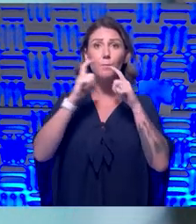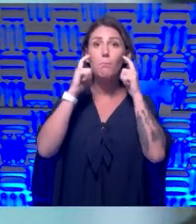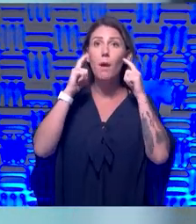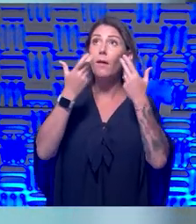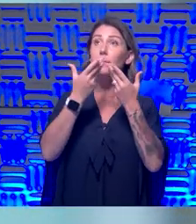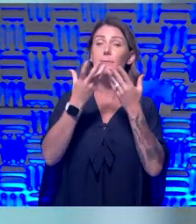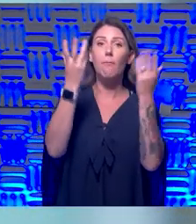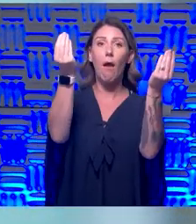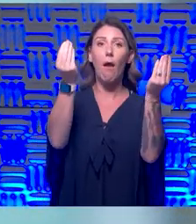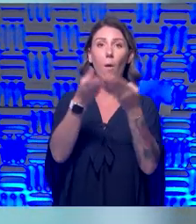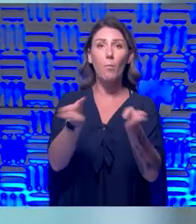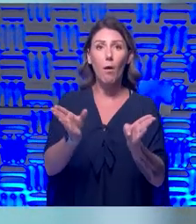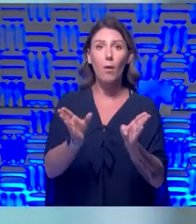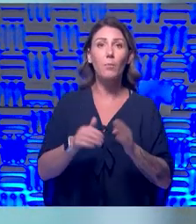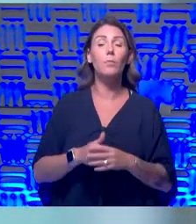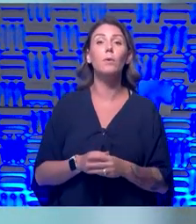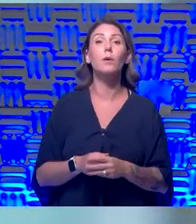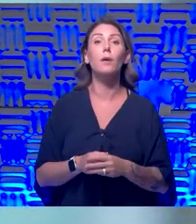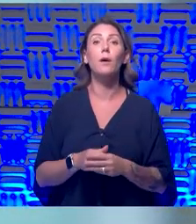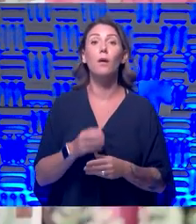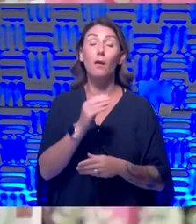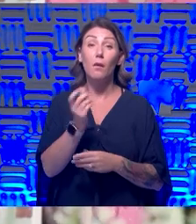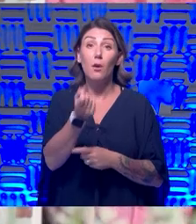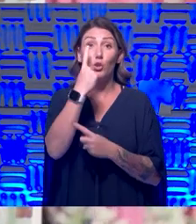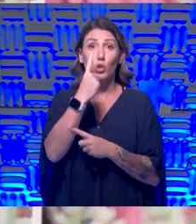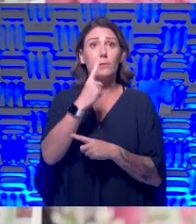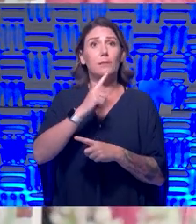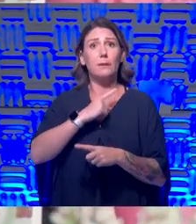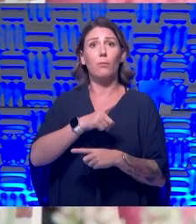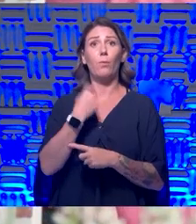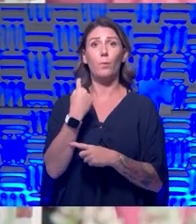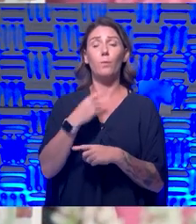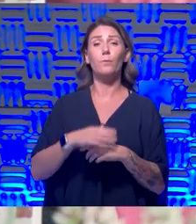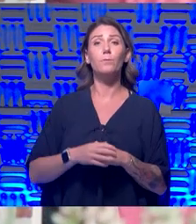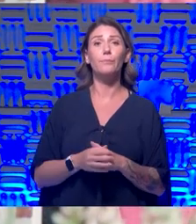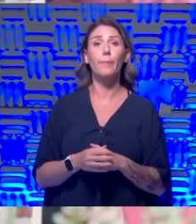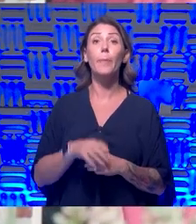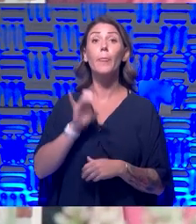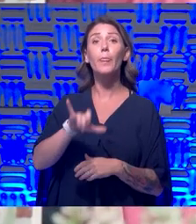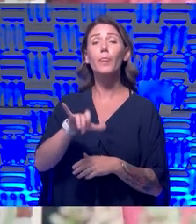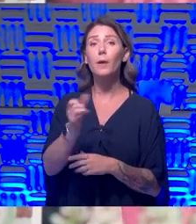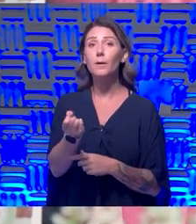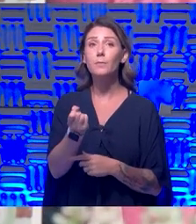public and, and, you know, taking it seriously. So, so that's good.